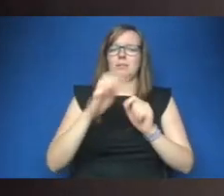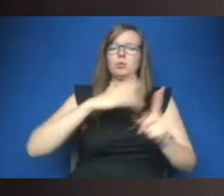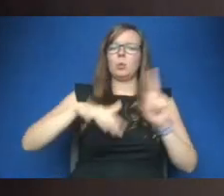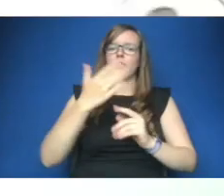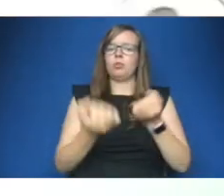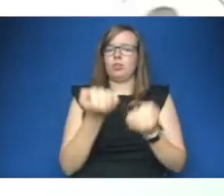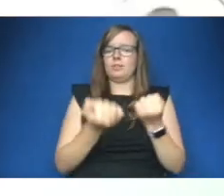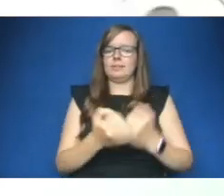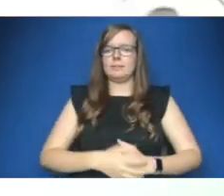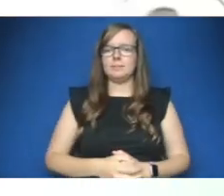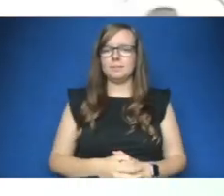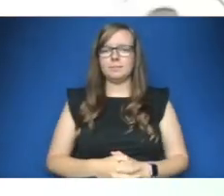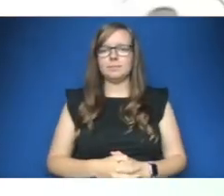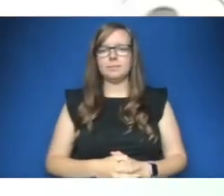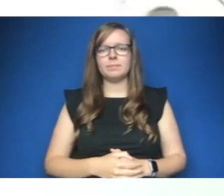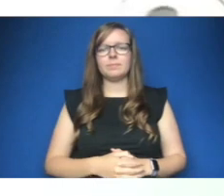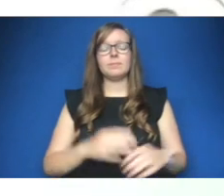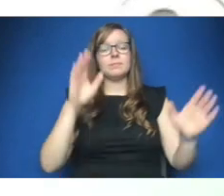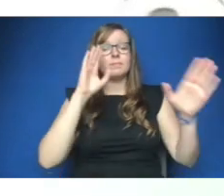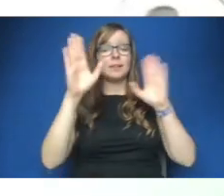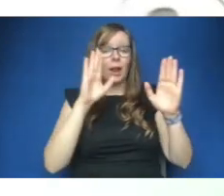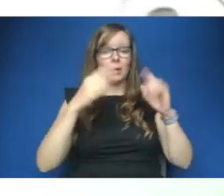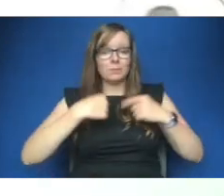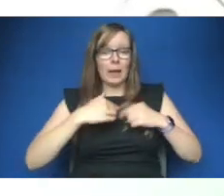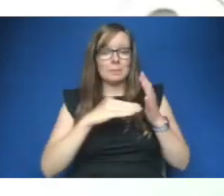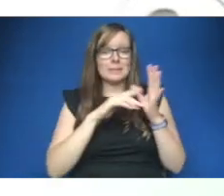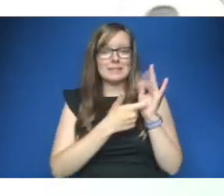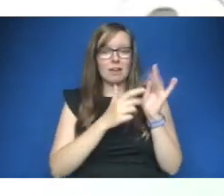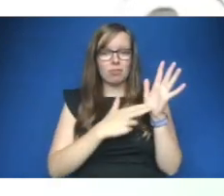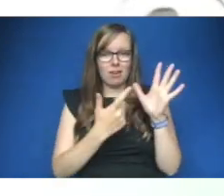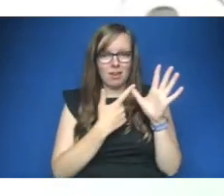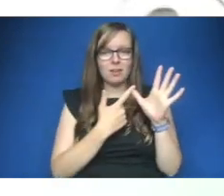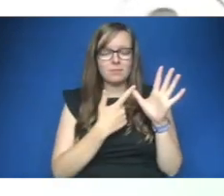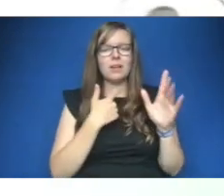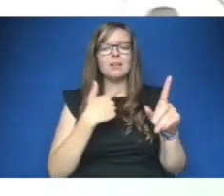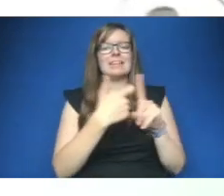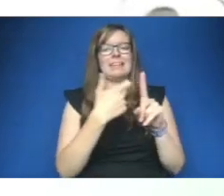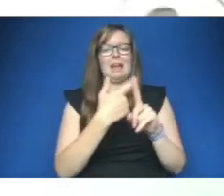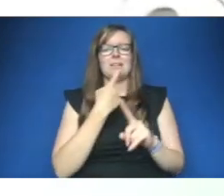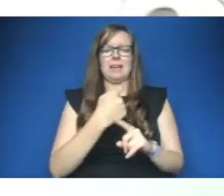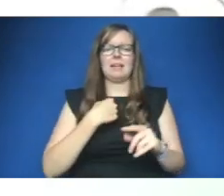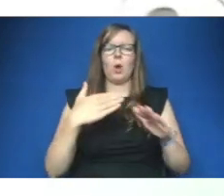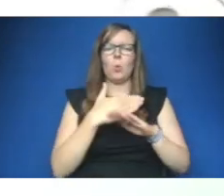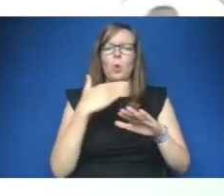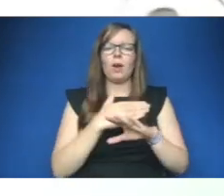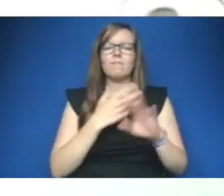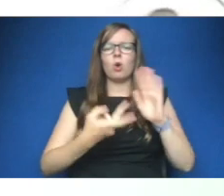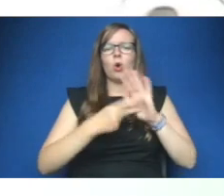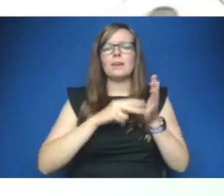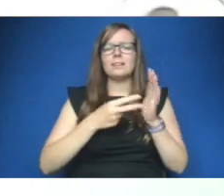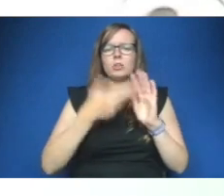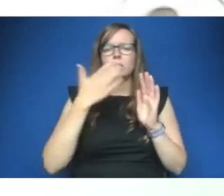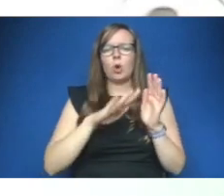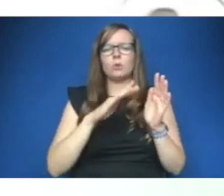hi everybody and i'm serena and as kate earlier on said that i work for a race equality organization called central scotland